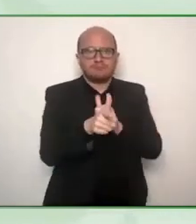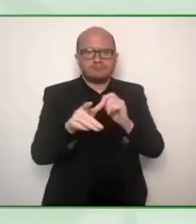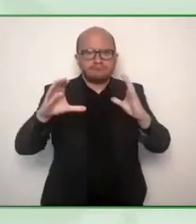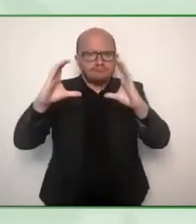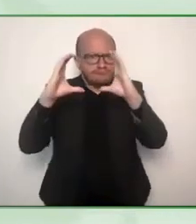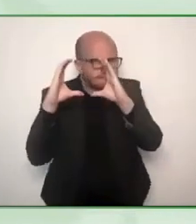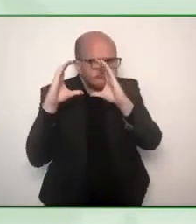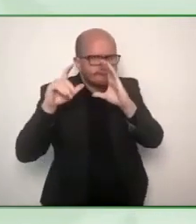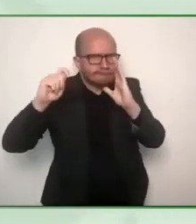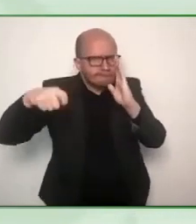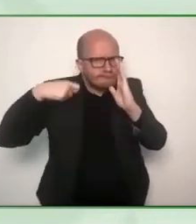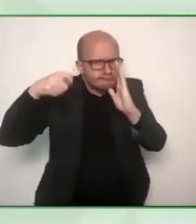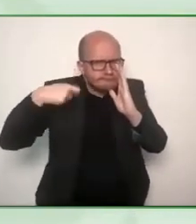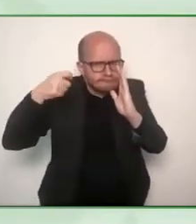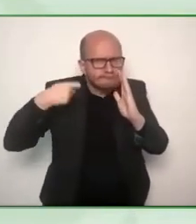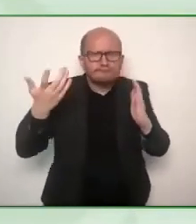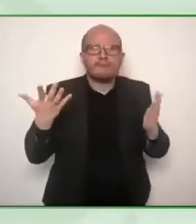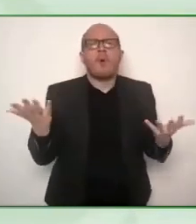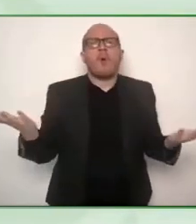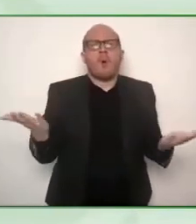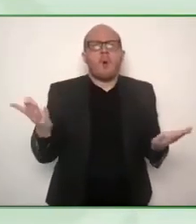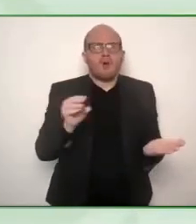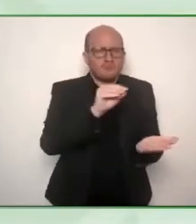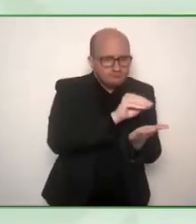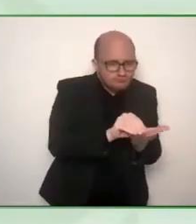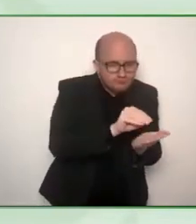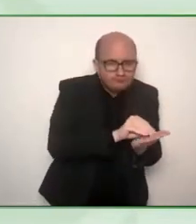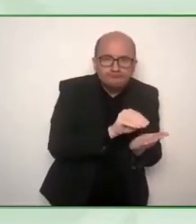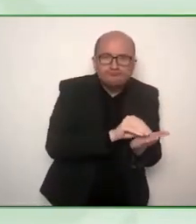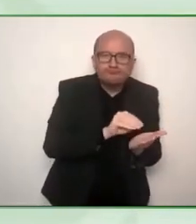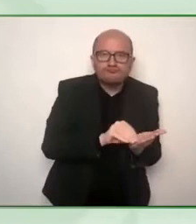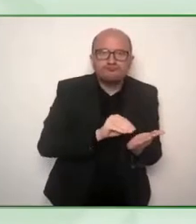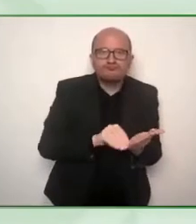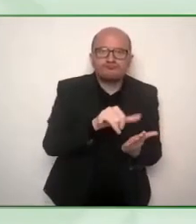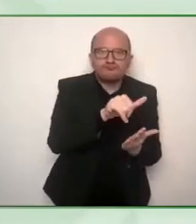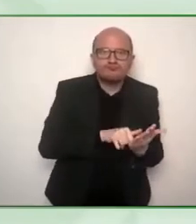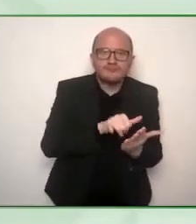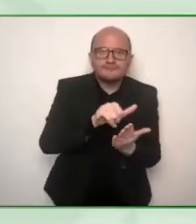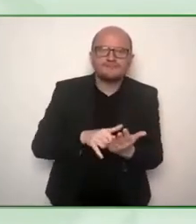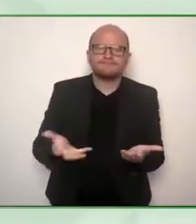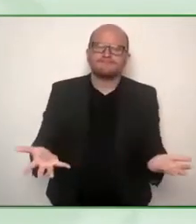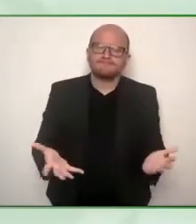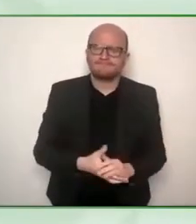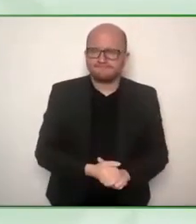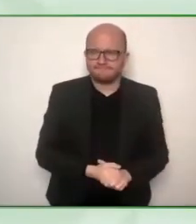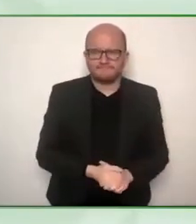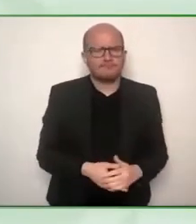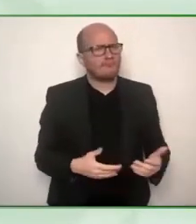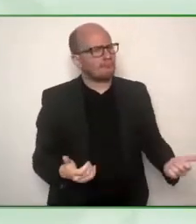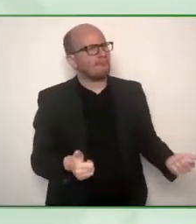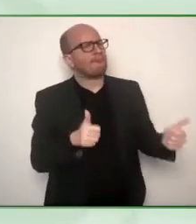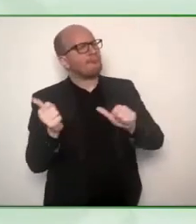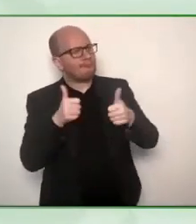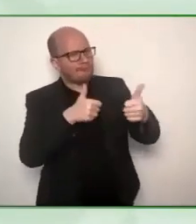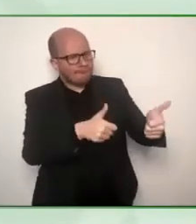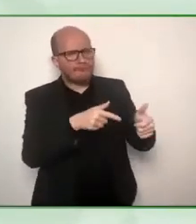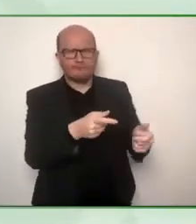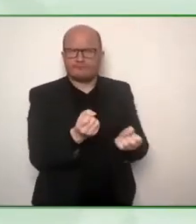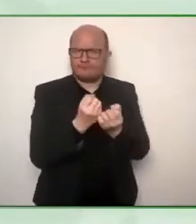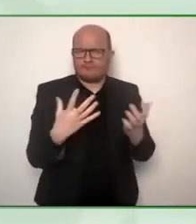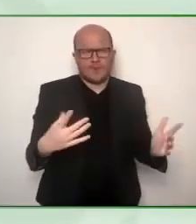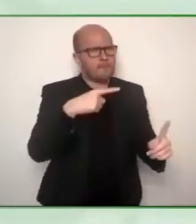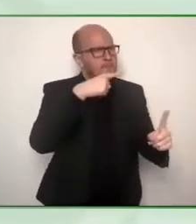we that's a challenge we've looked at the positive aspects of these other paradigm shifts